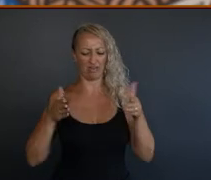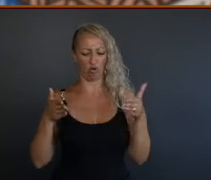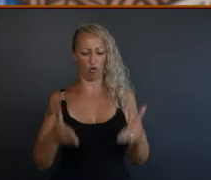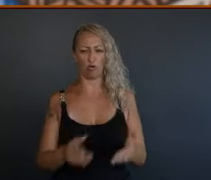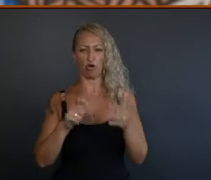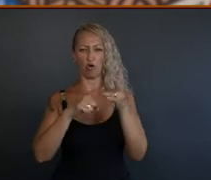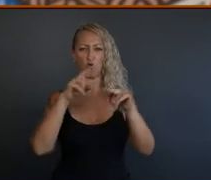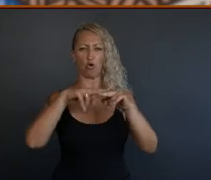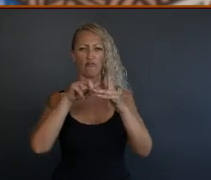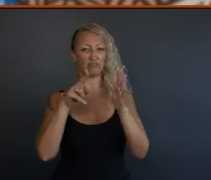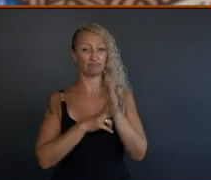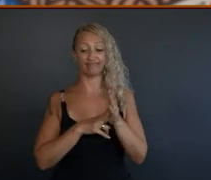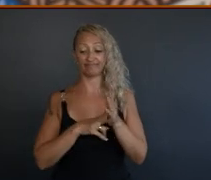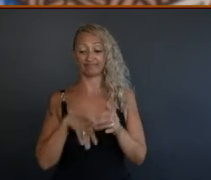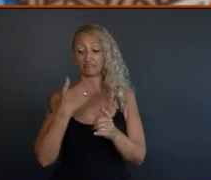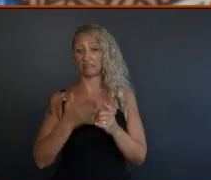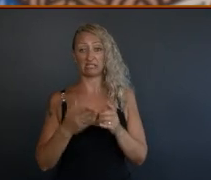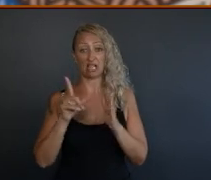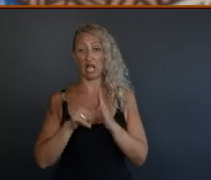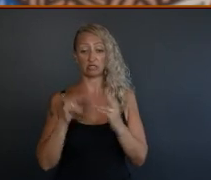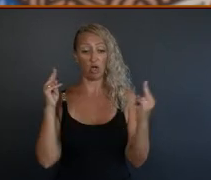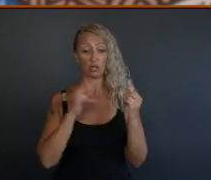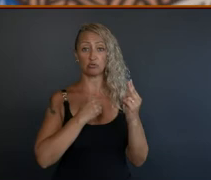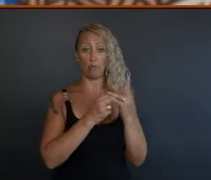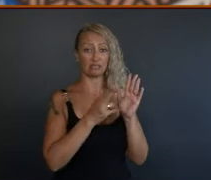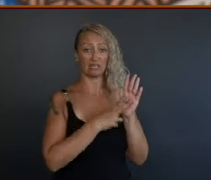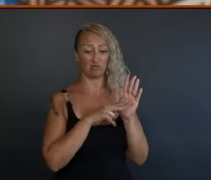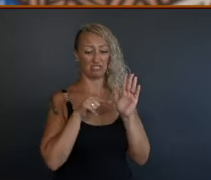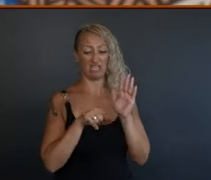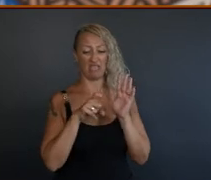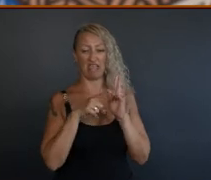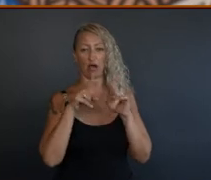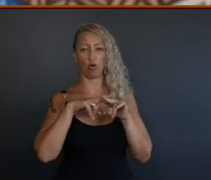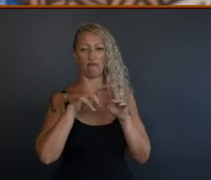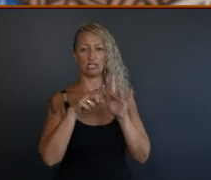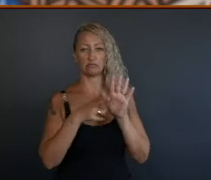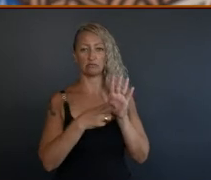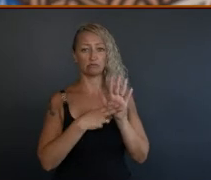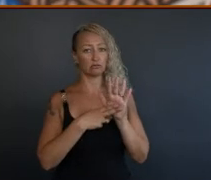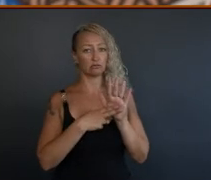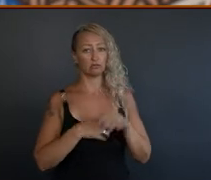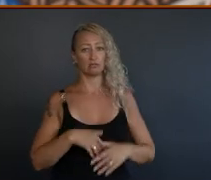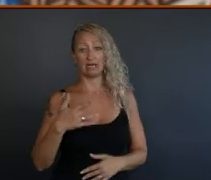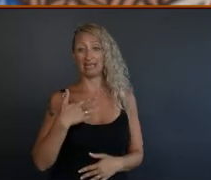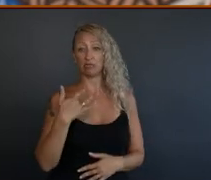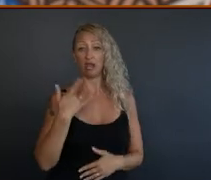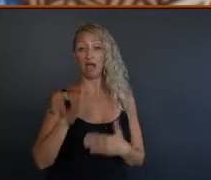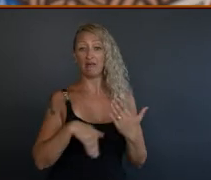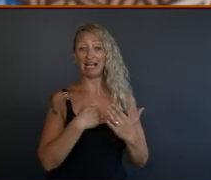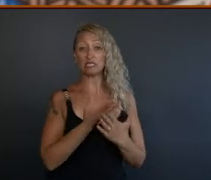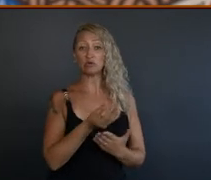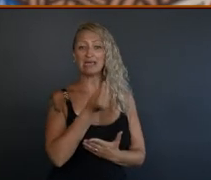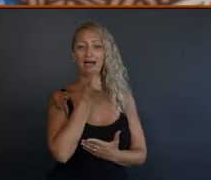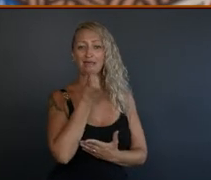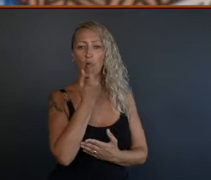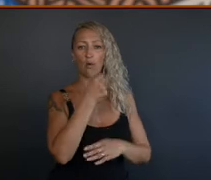that's the last I seen my son when he was walking around the coffin. That he was alive until he ate that biscuit. So